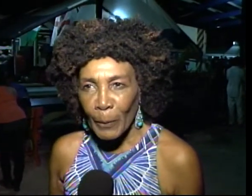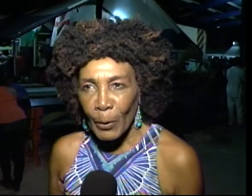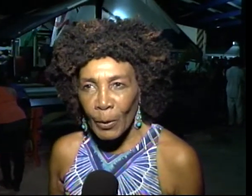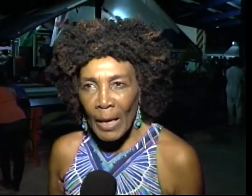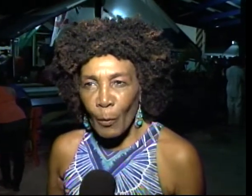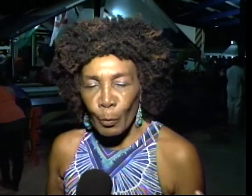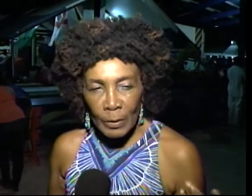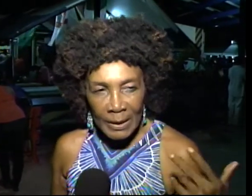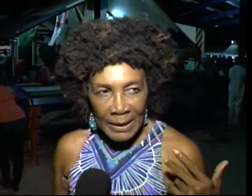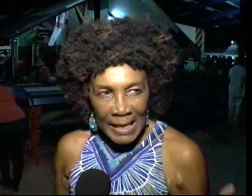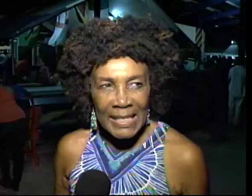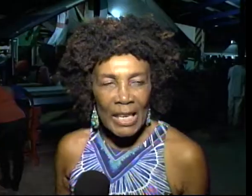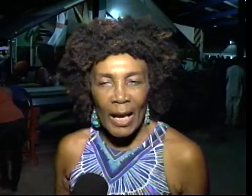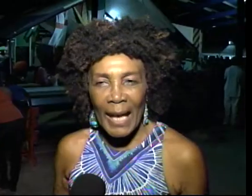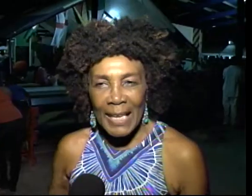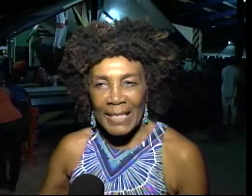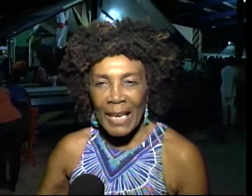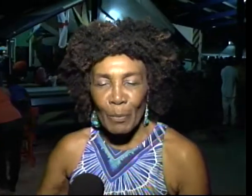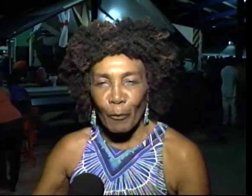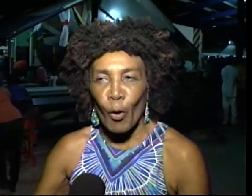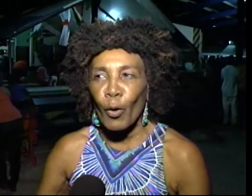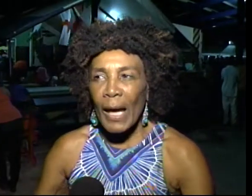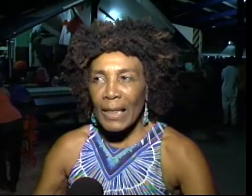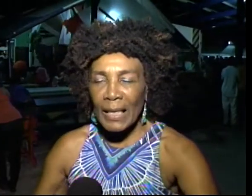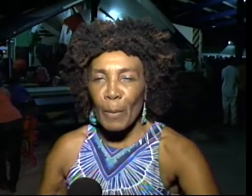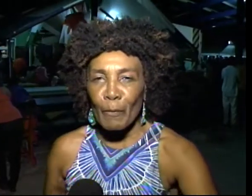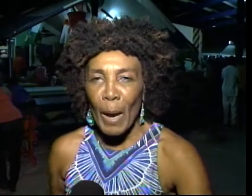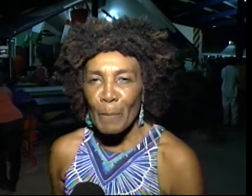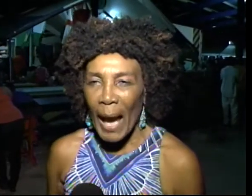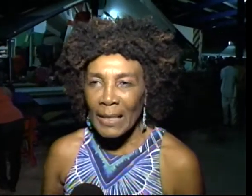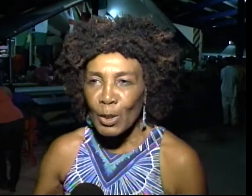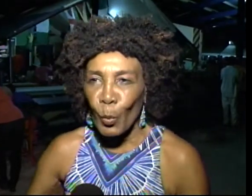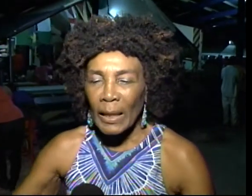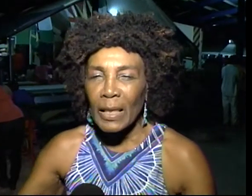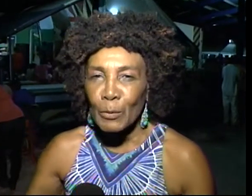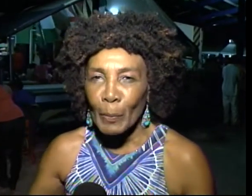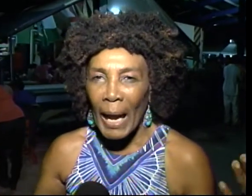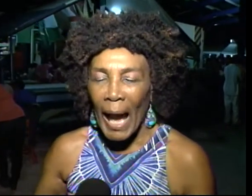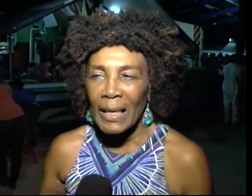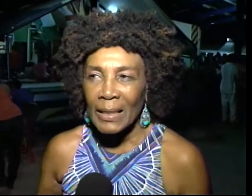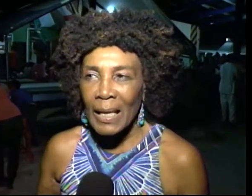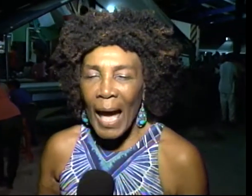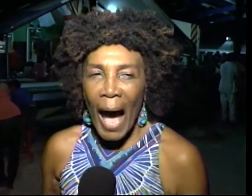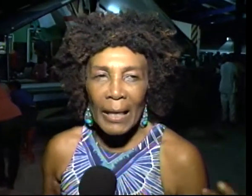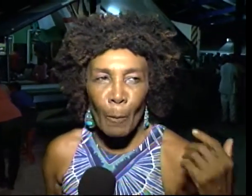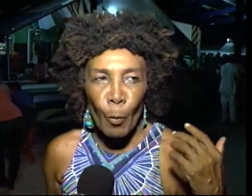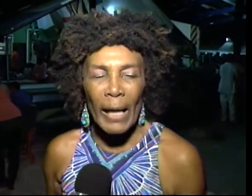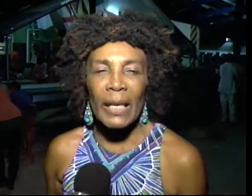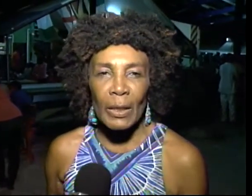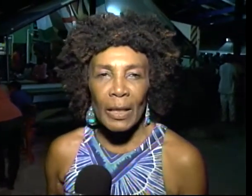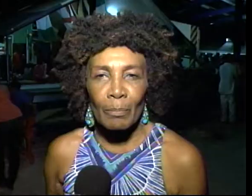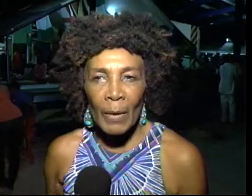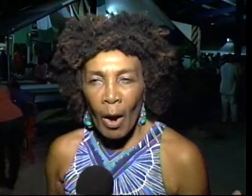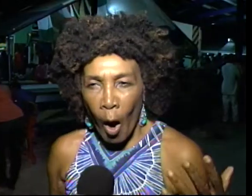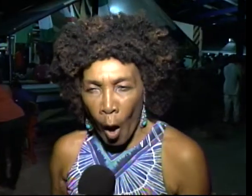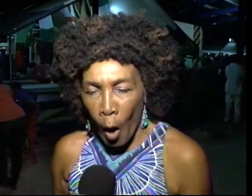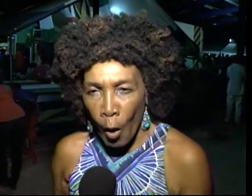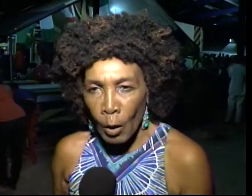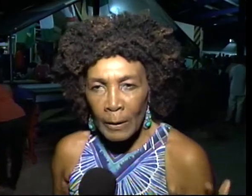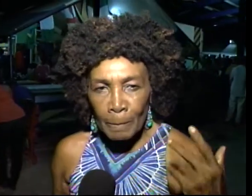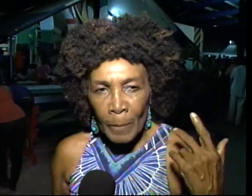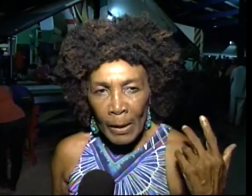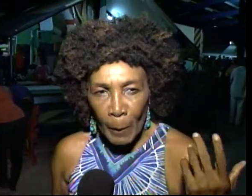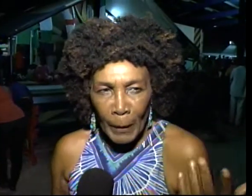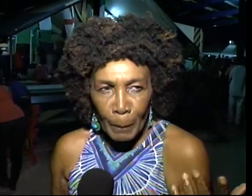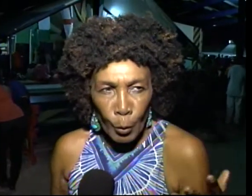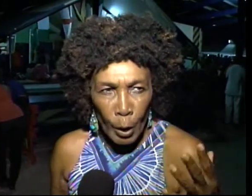people. This year, as I said before, the name of my band is Welcome to My Island, and I'm welcoming all